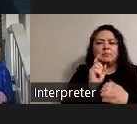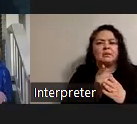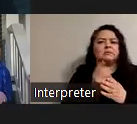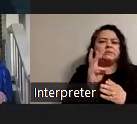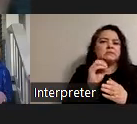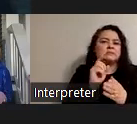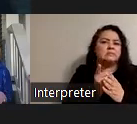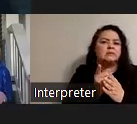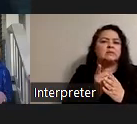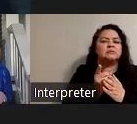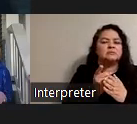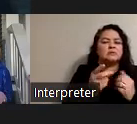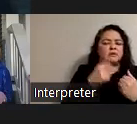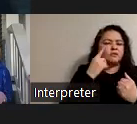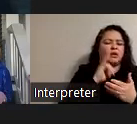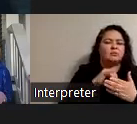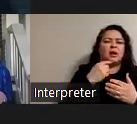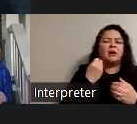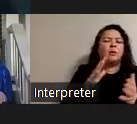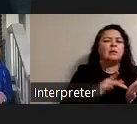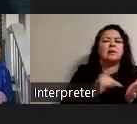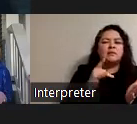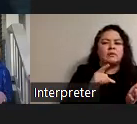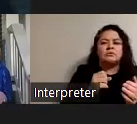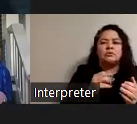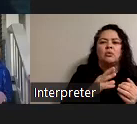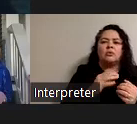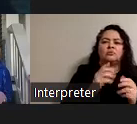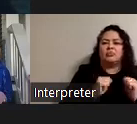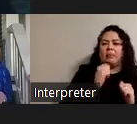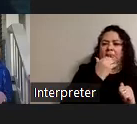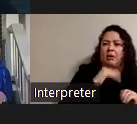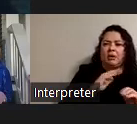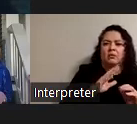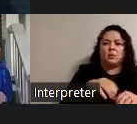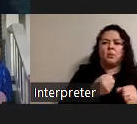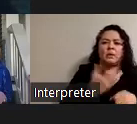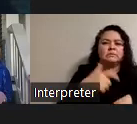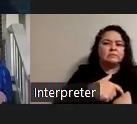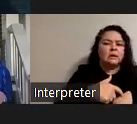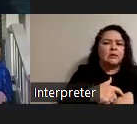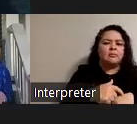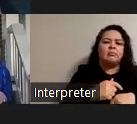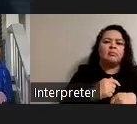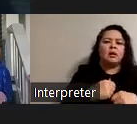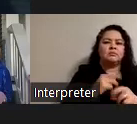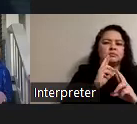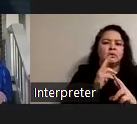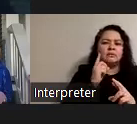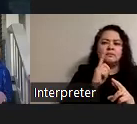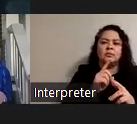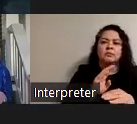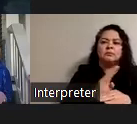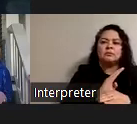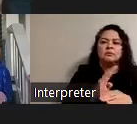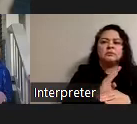i don't want to take advantage i don't want to mistreat them i don't want to waste their time like i have the utmost respect for how busy and how overloaded